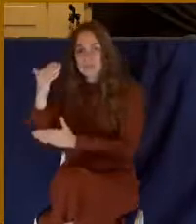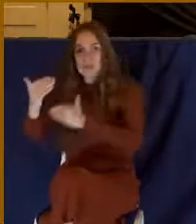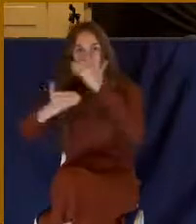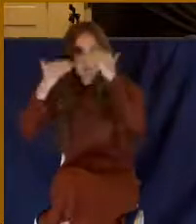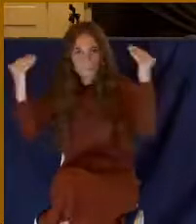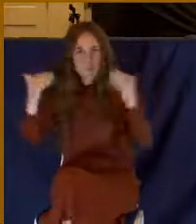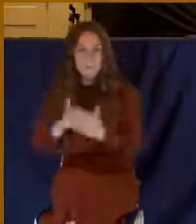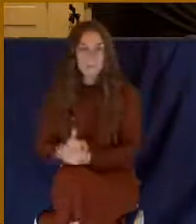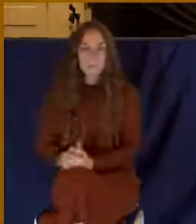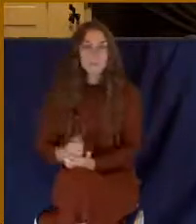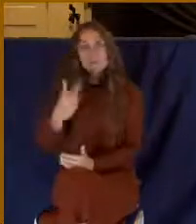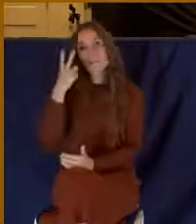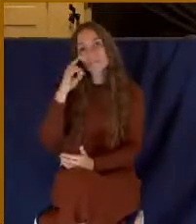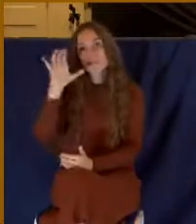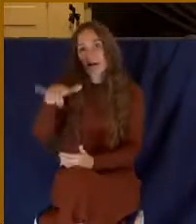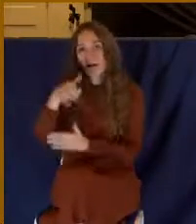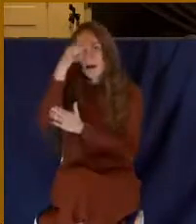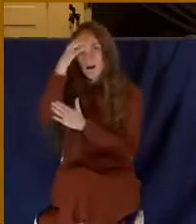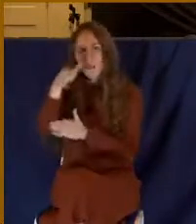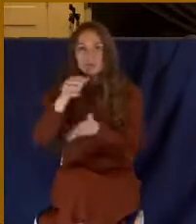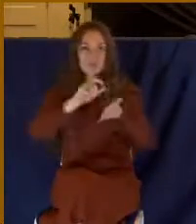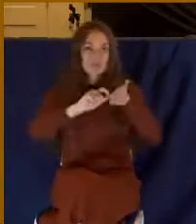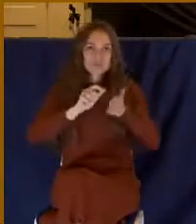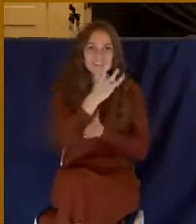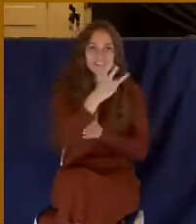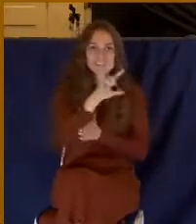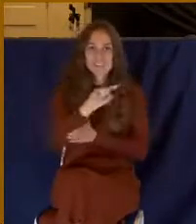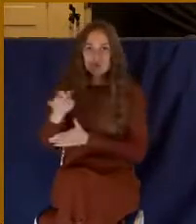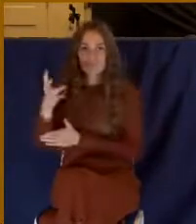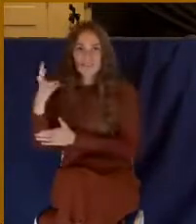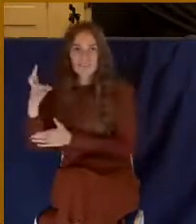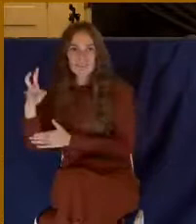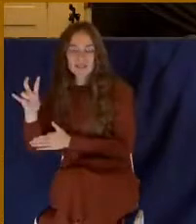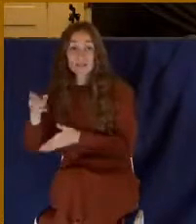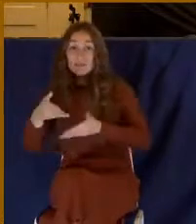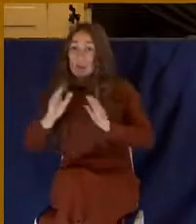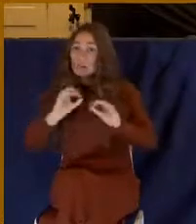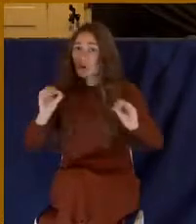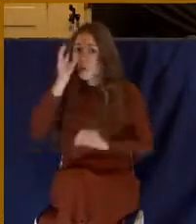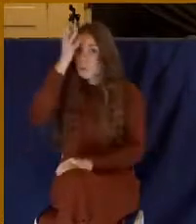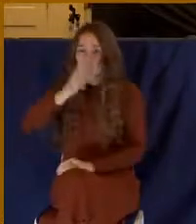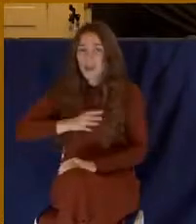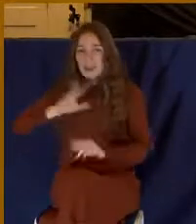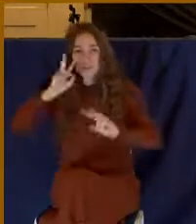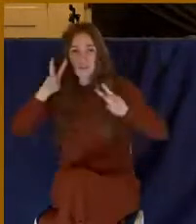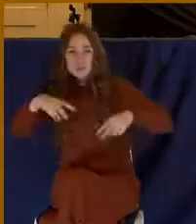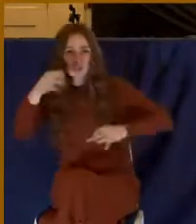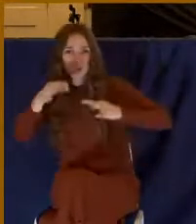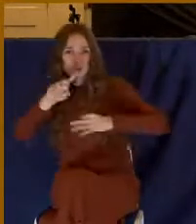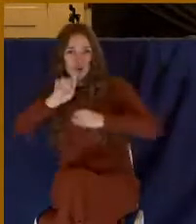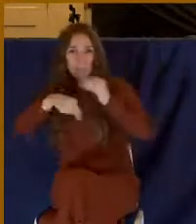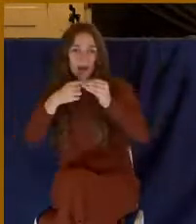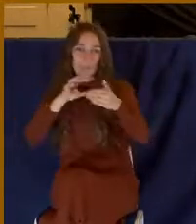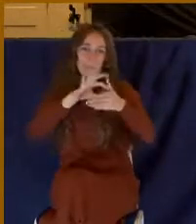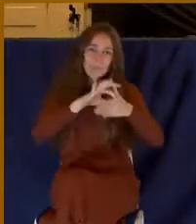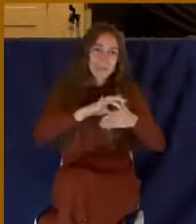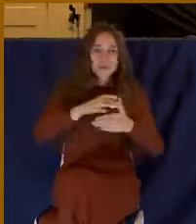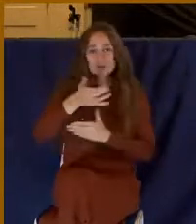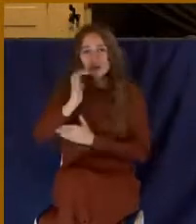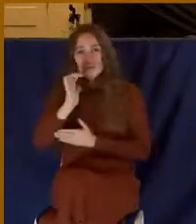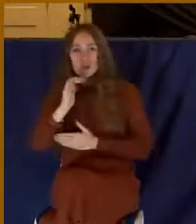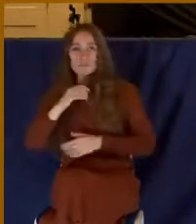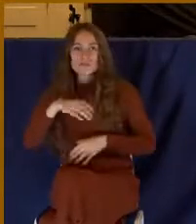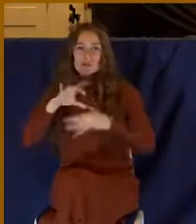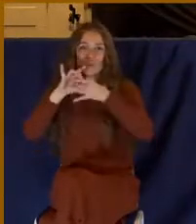just read in verse 16 and verse 17. Look at him again. Let no man therefore judge you in need or in drink or in respect of a holy day